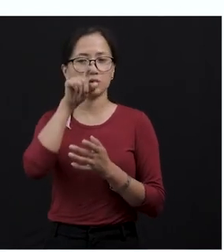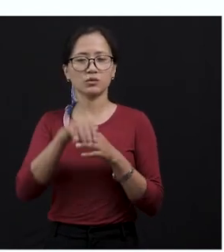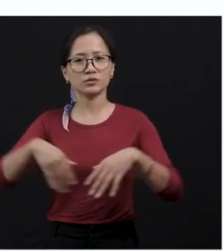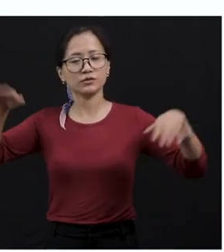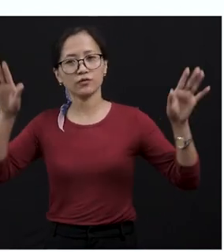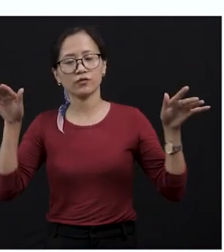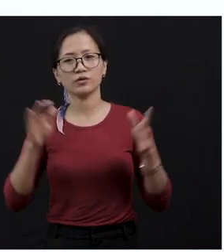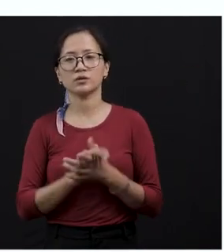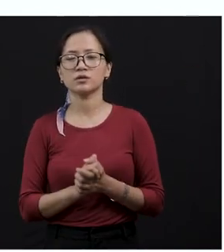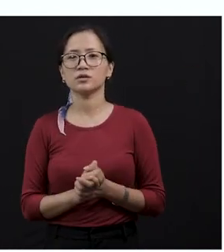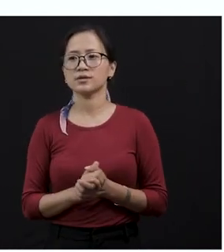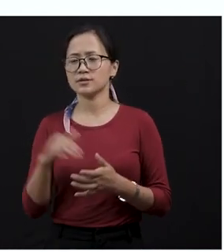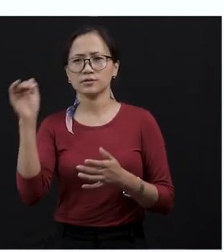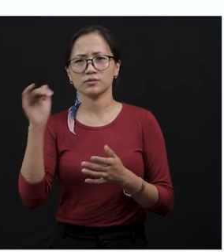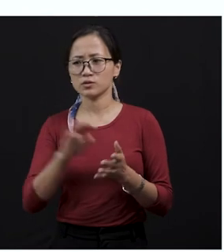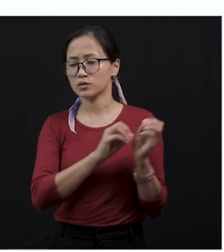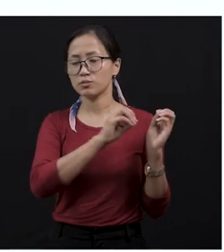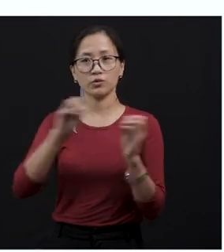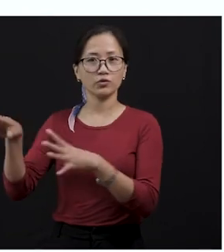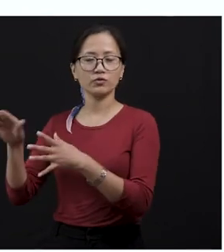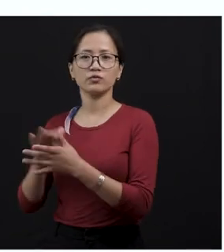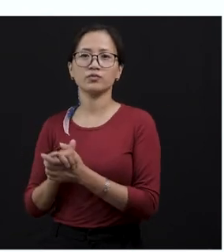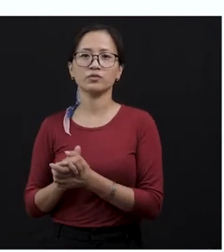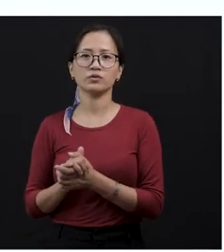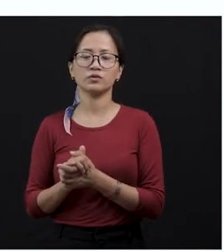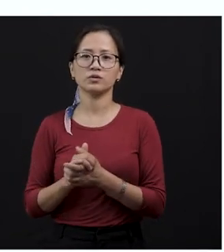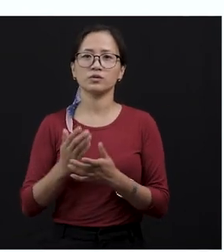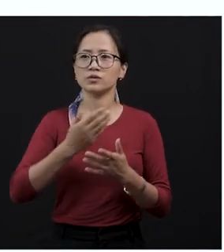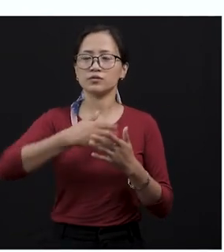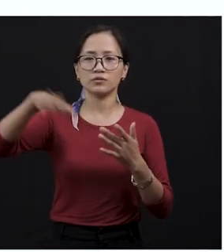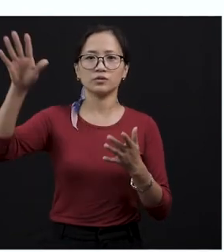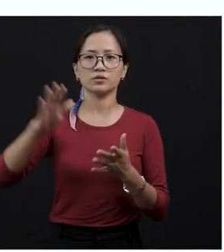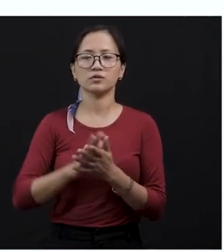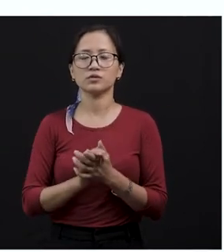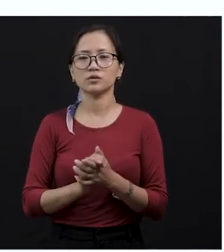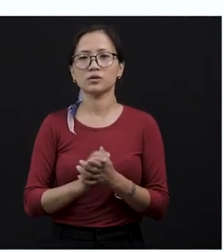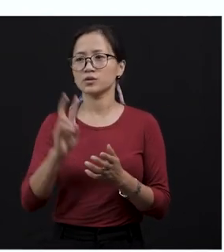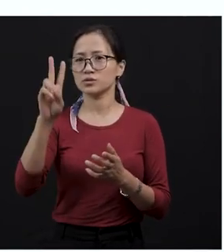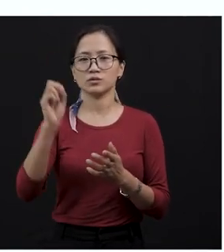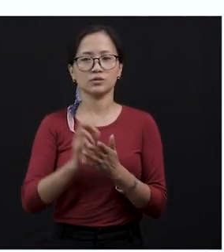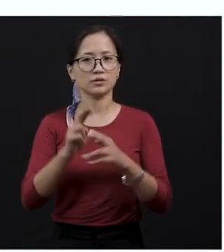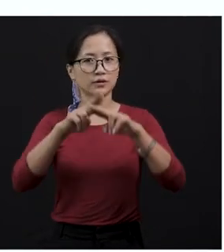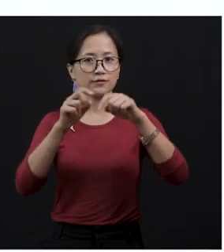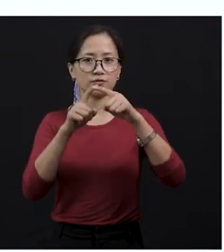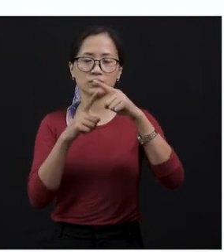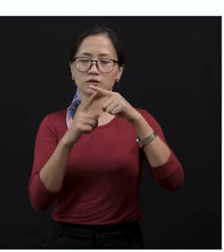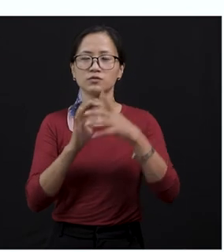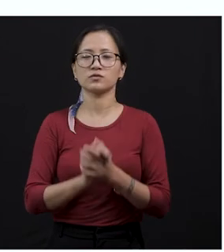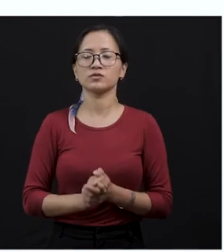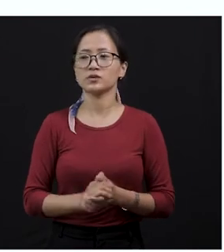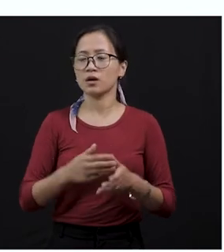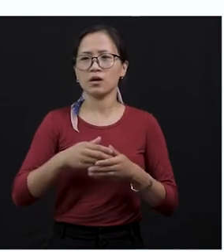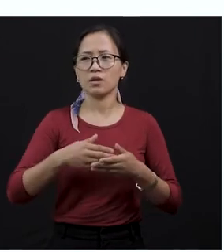The snake was just hissing around and when the snake moved, okay? It flung the crow to a 20 feet away into the, across the